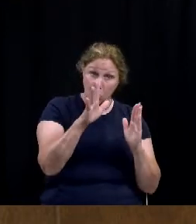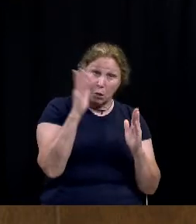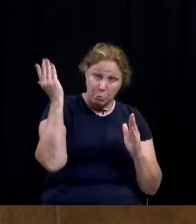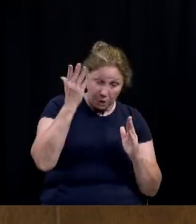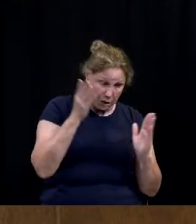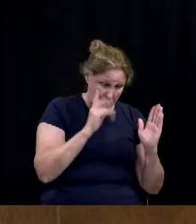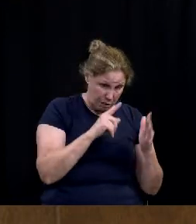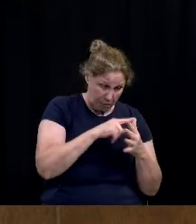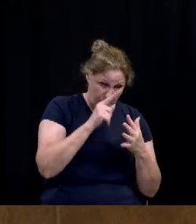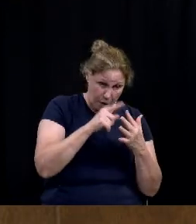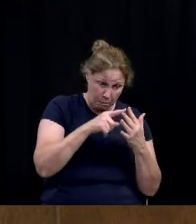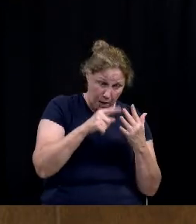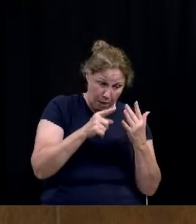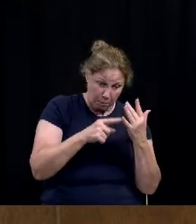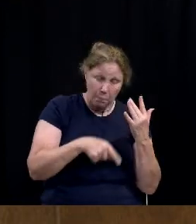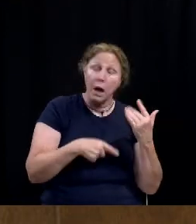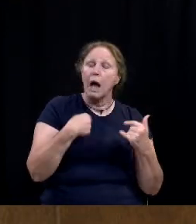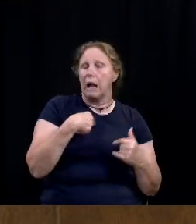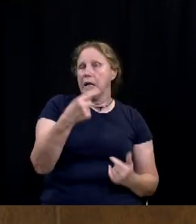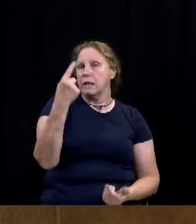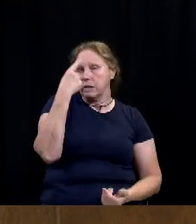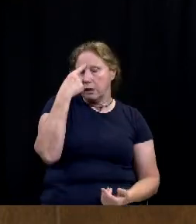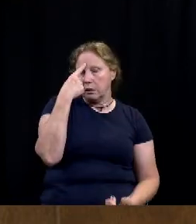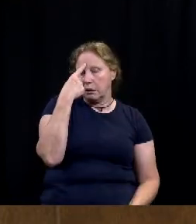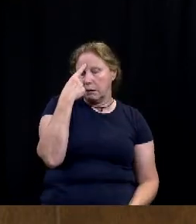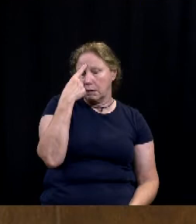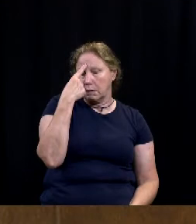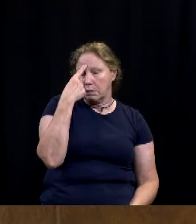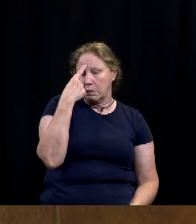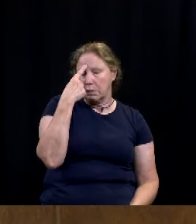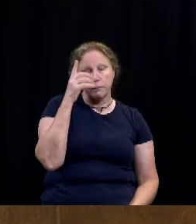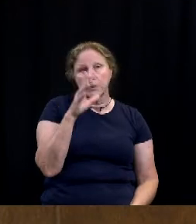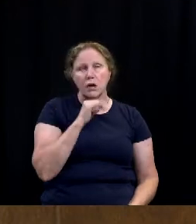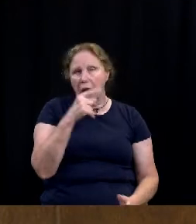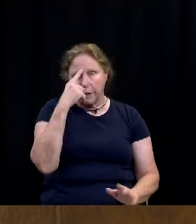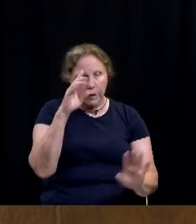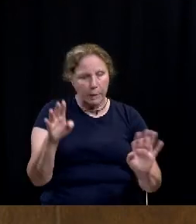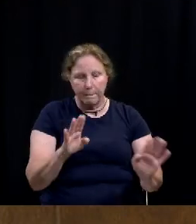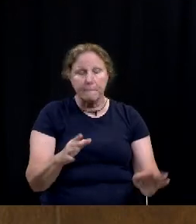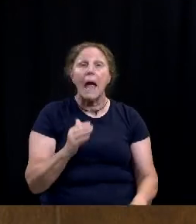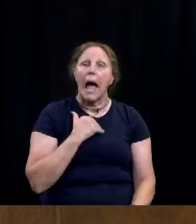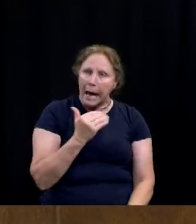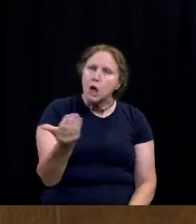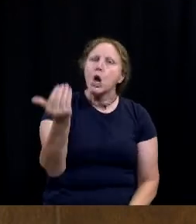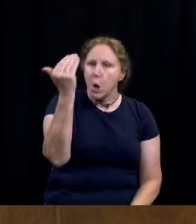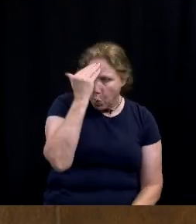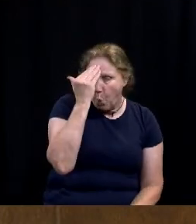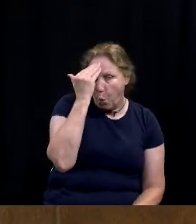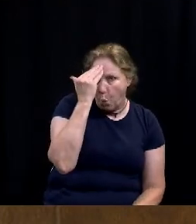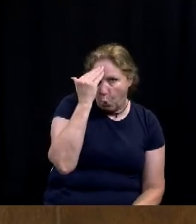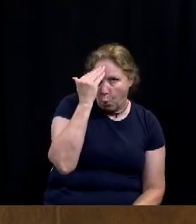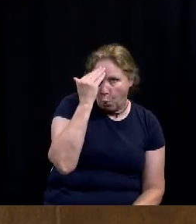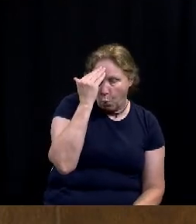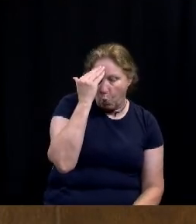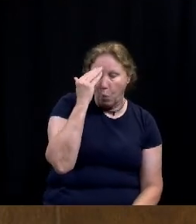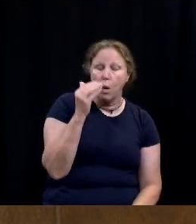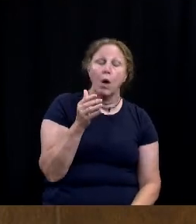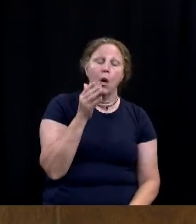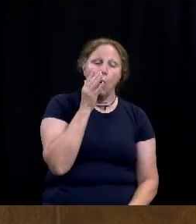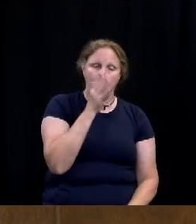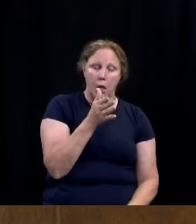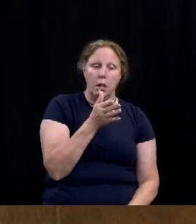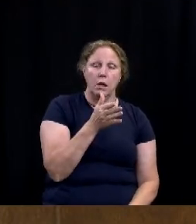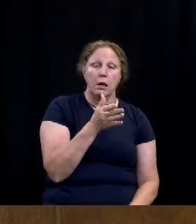i think are going to not not i think i know will do the work to minimize